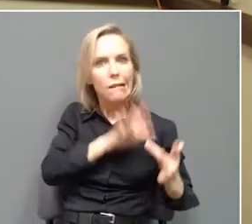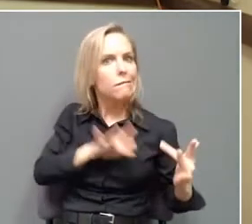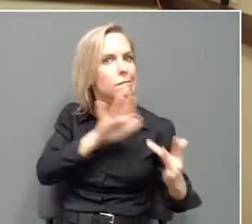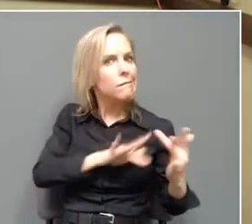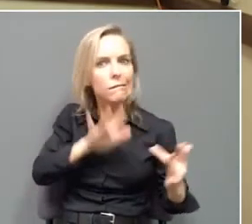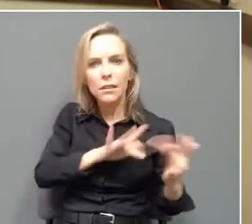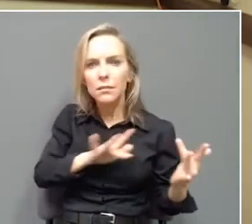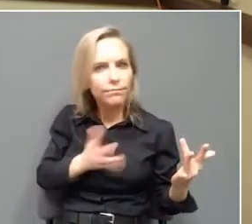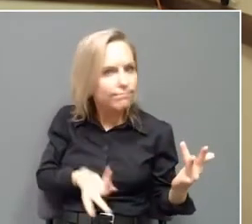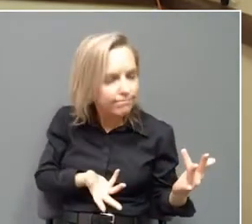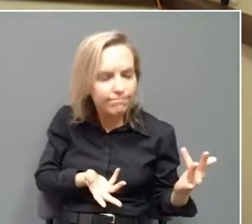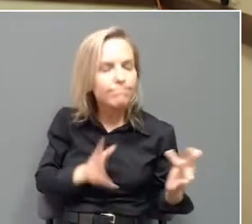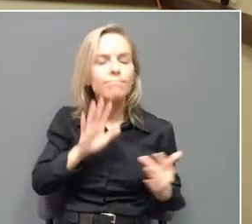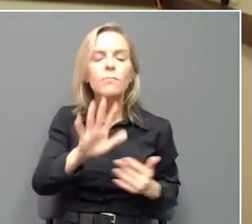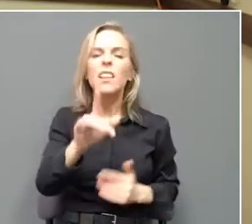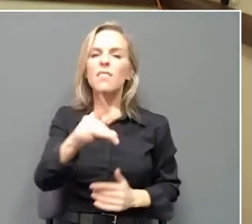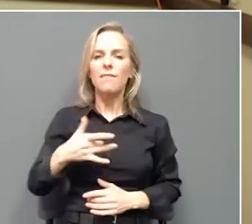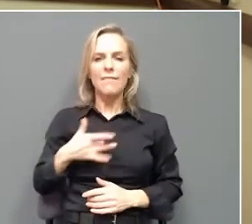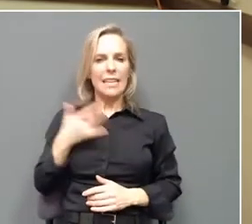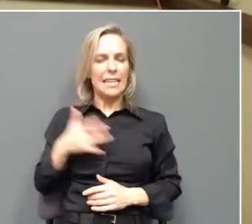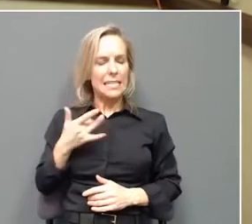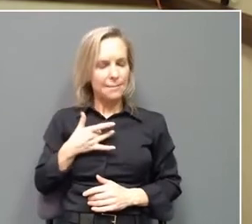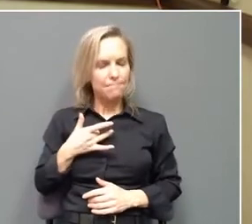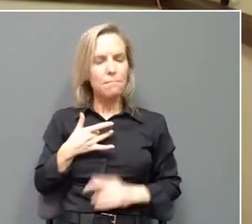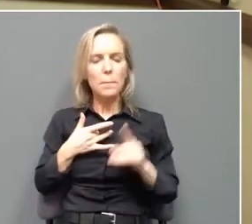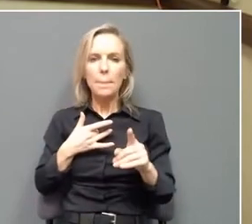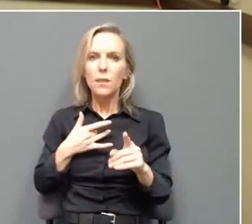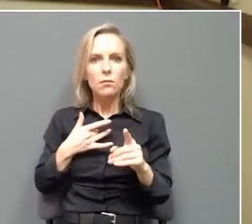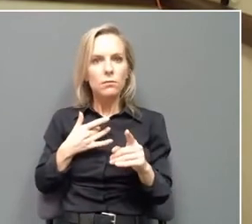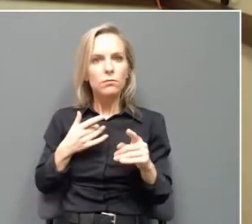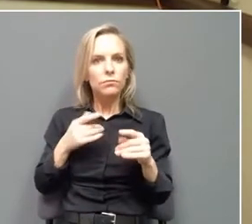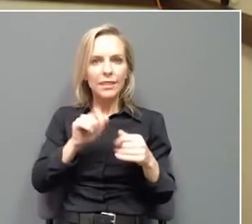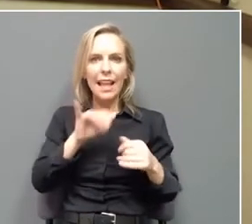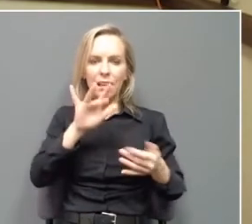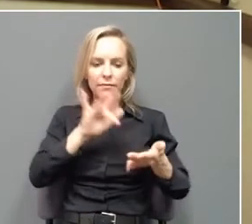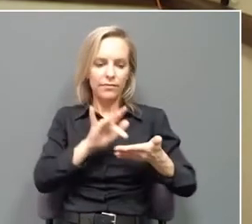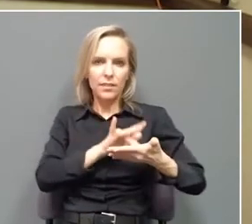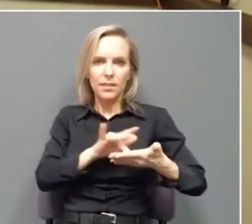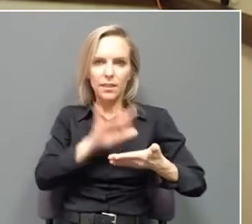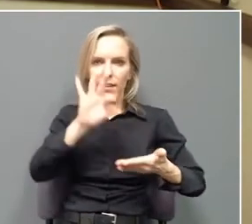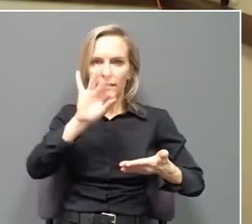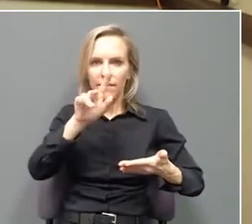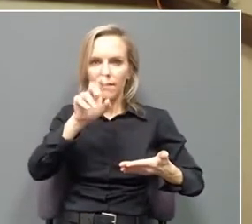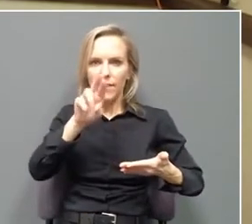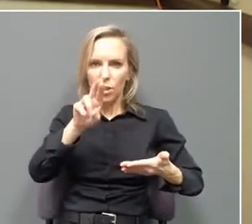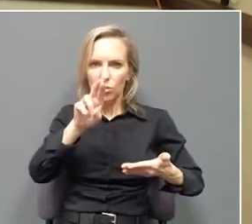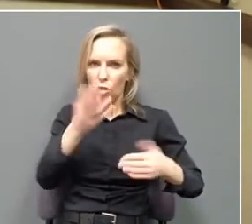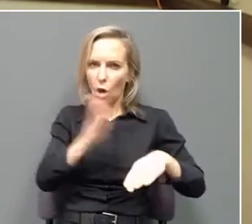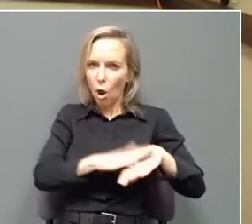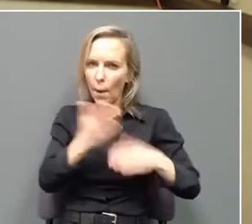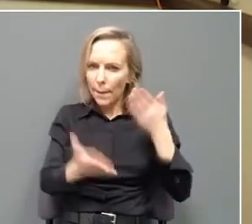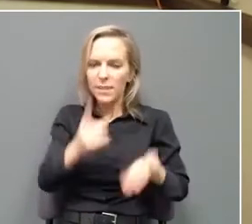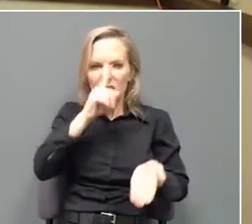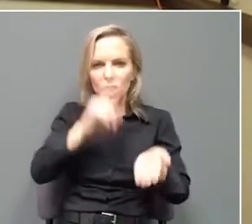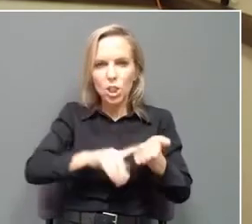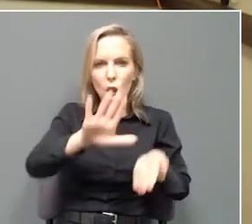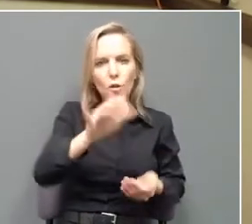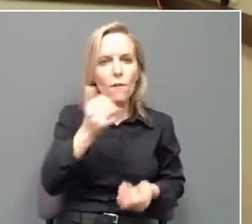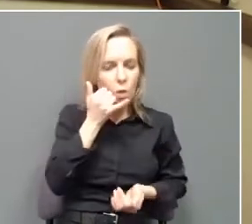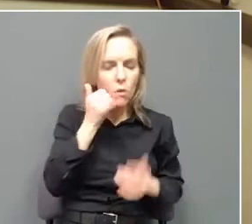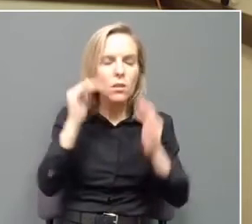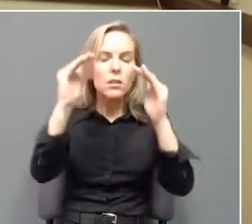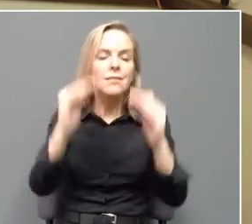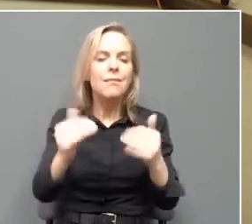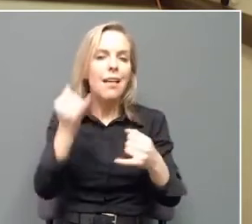to you. But if you believe you could have that filter turned on, please check your phone. Then finally, one last